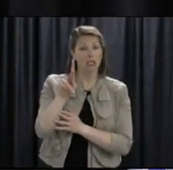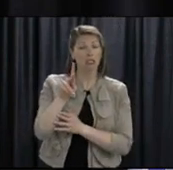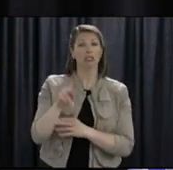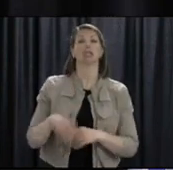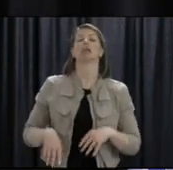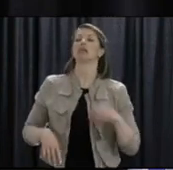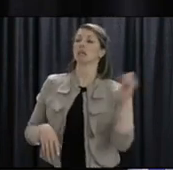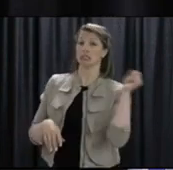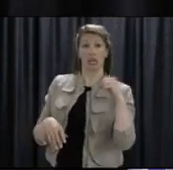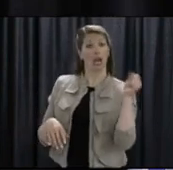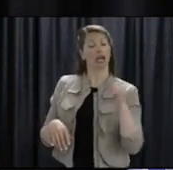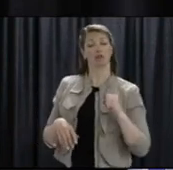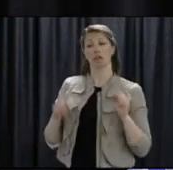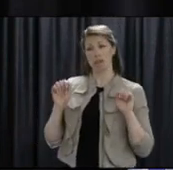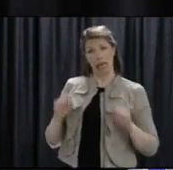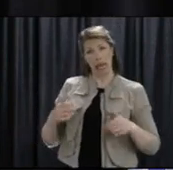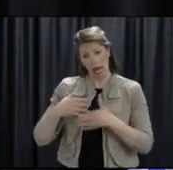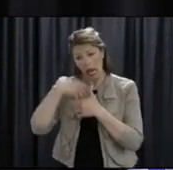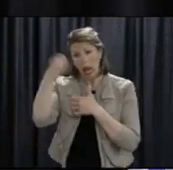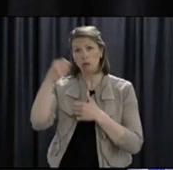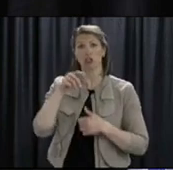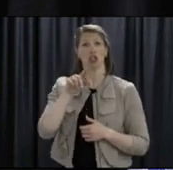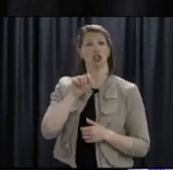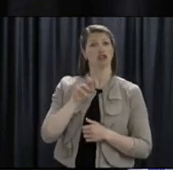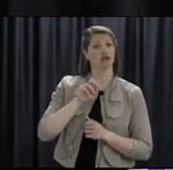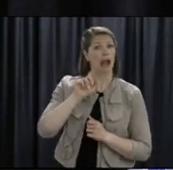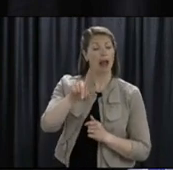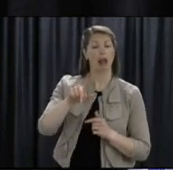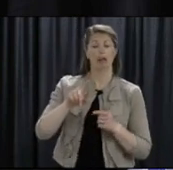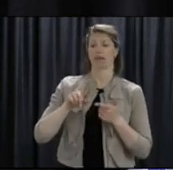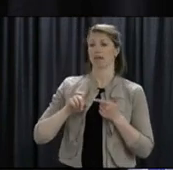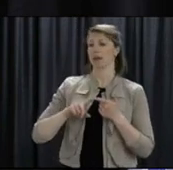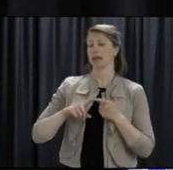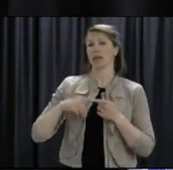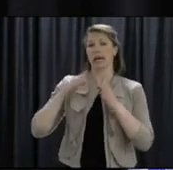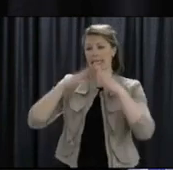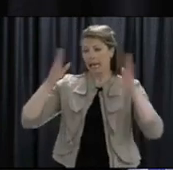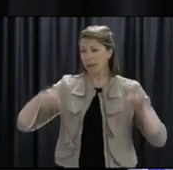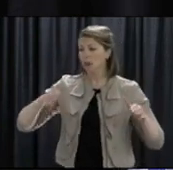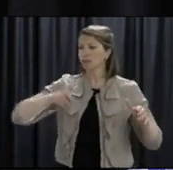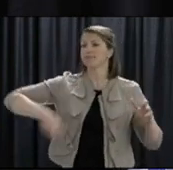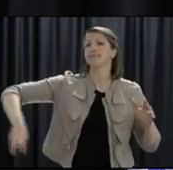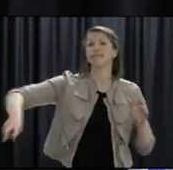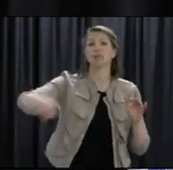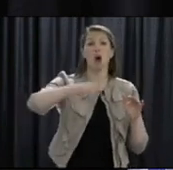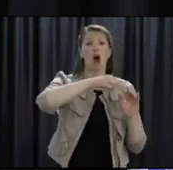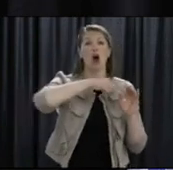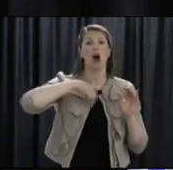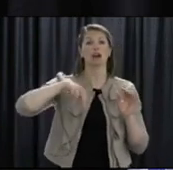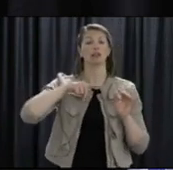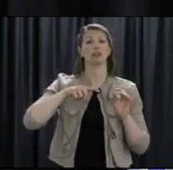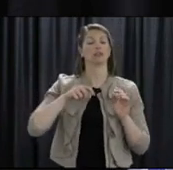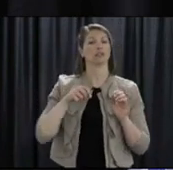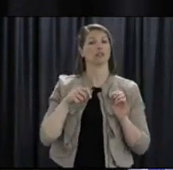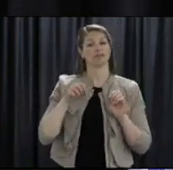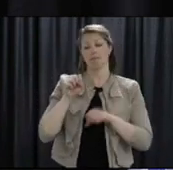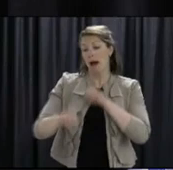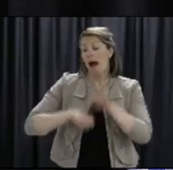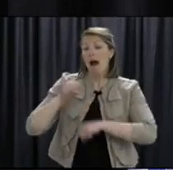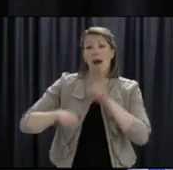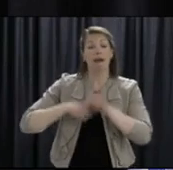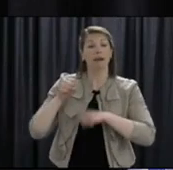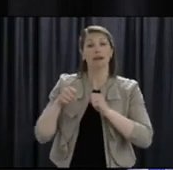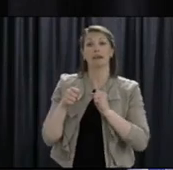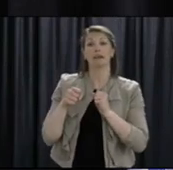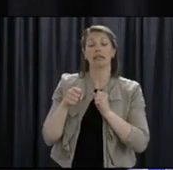neighborhood, they can walk on a trail, they can ride their bike on a street, they can ride their bike on a trail. So